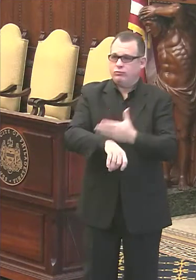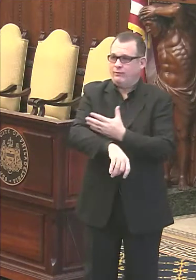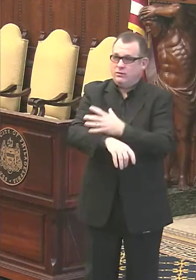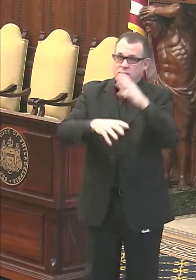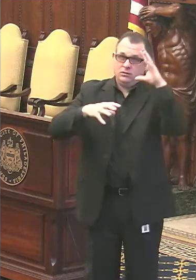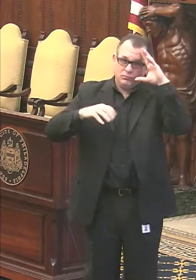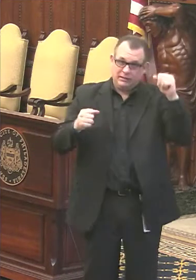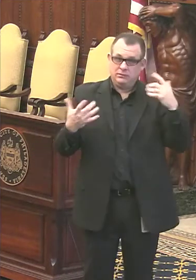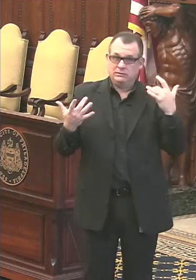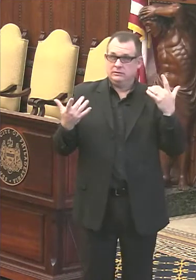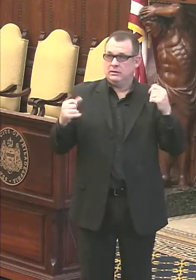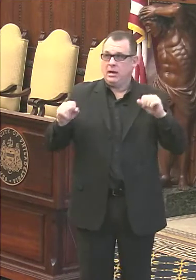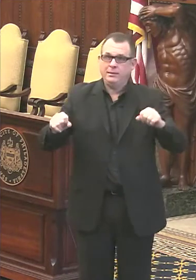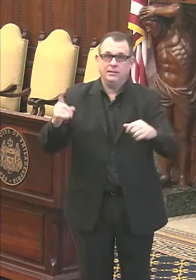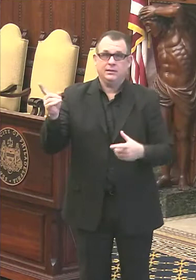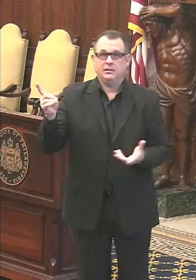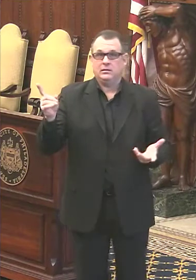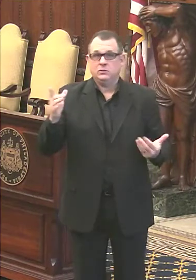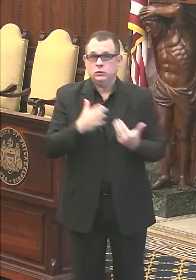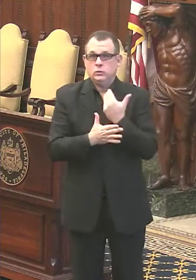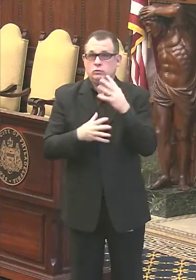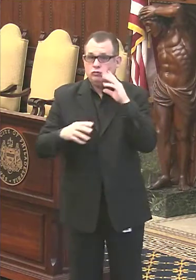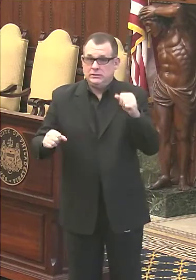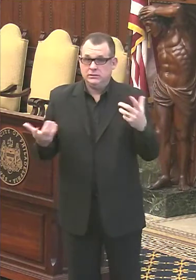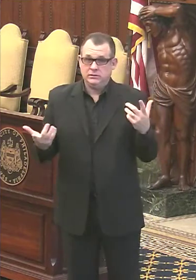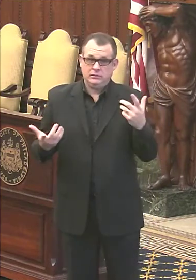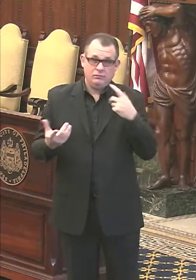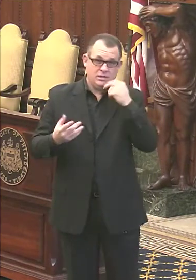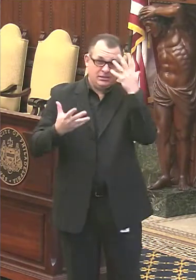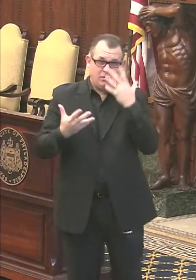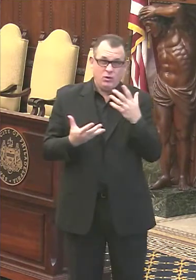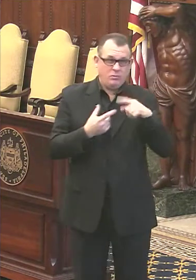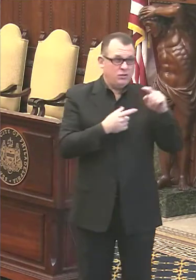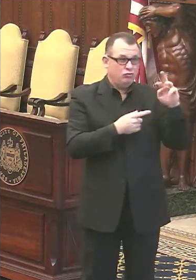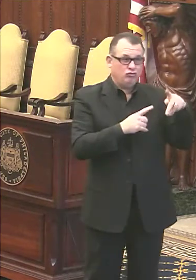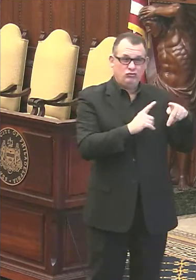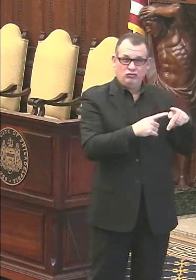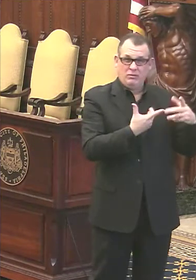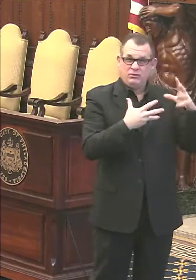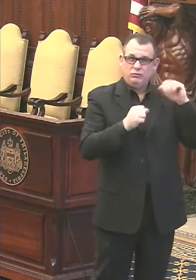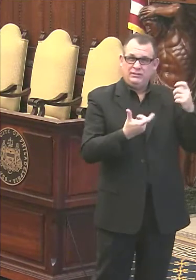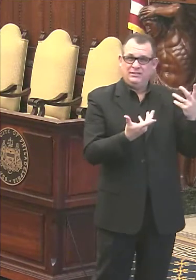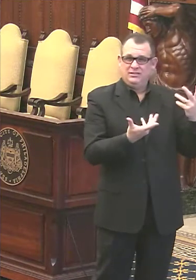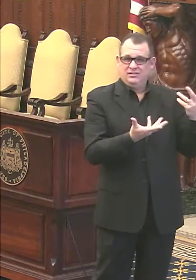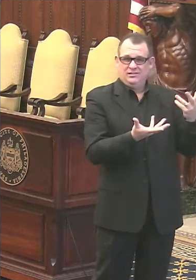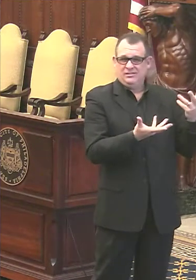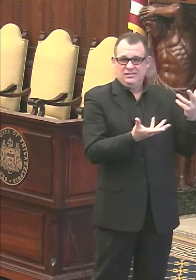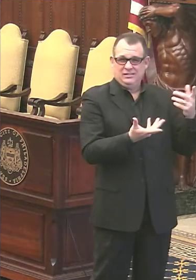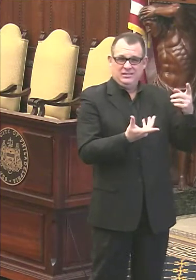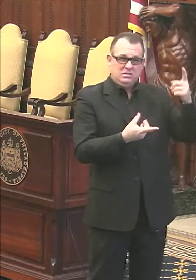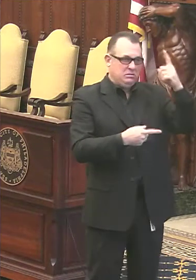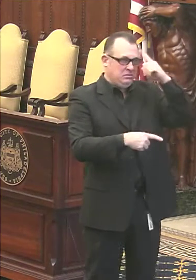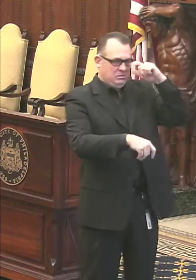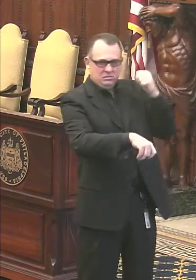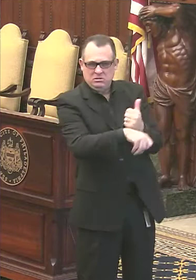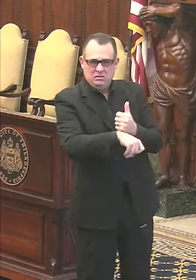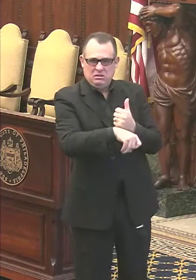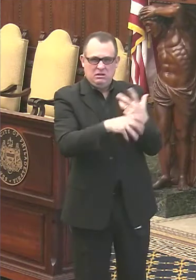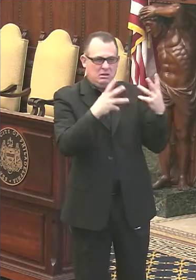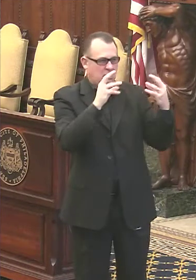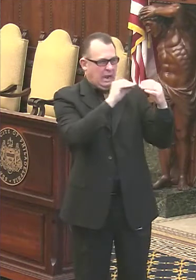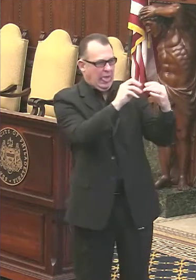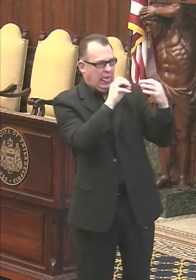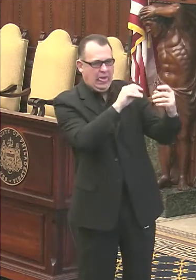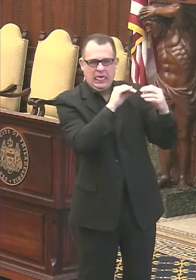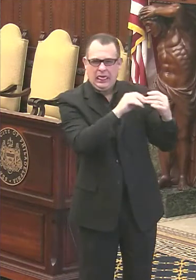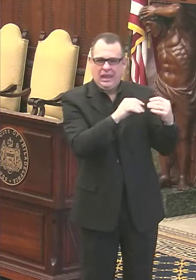that, that, that, uh, one of the sad parts of the Trump administration, in addition to his mindset and his divisiveness has been the total incompetence